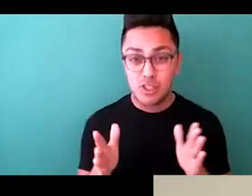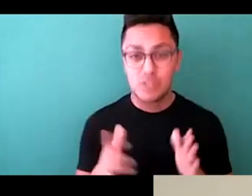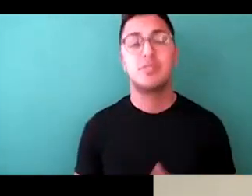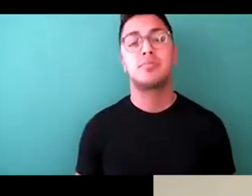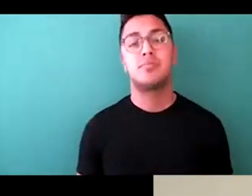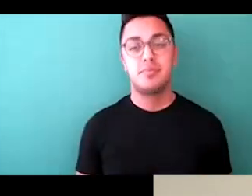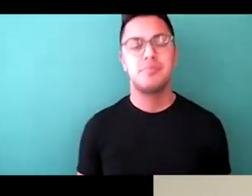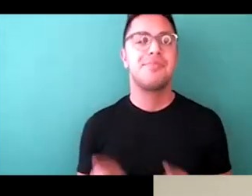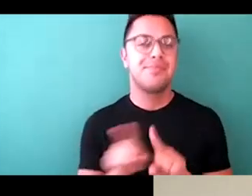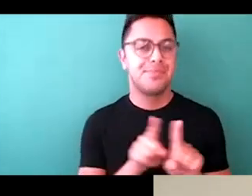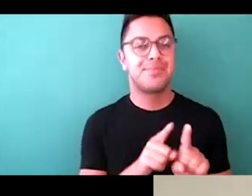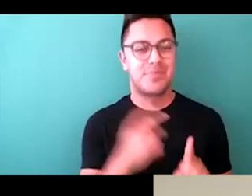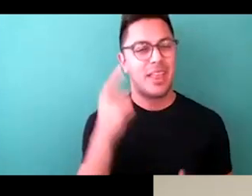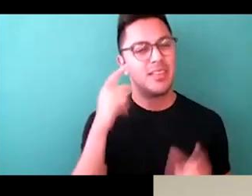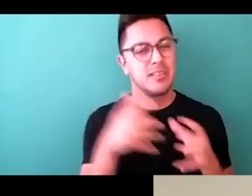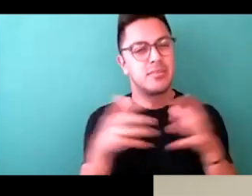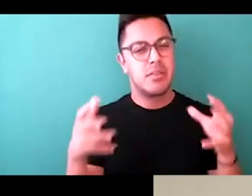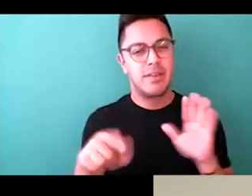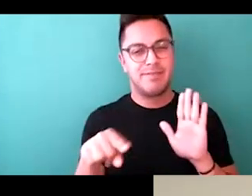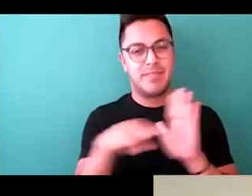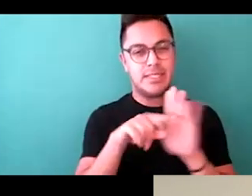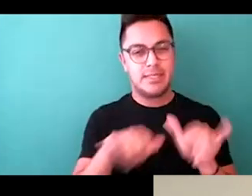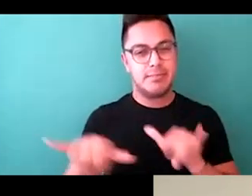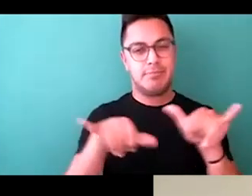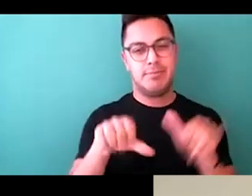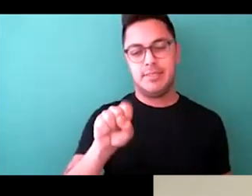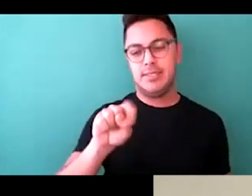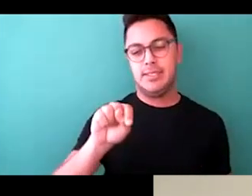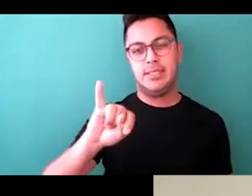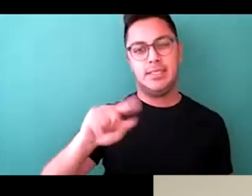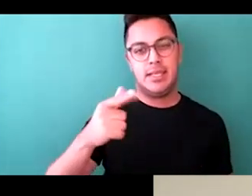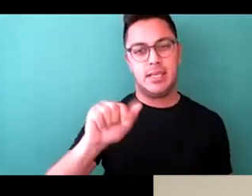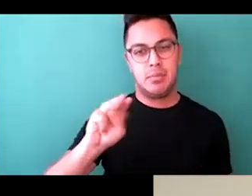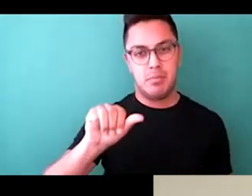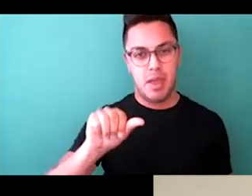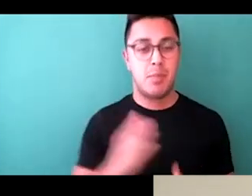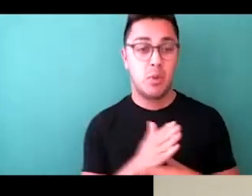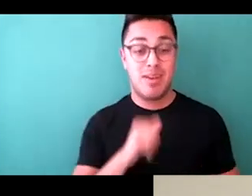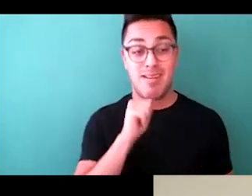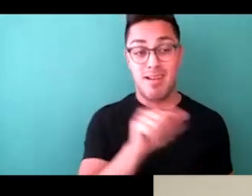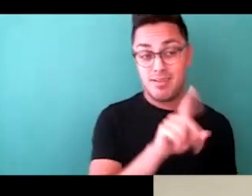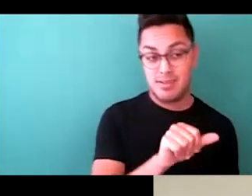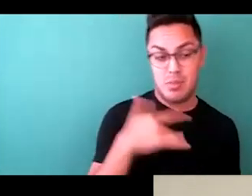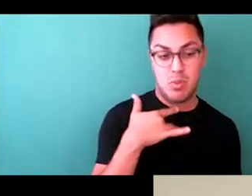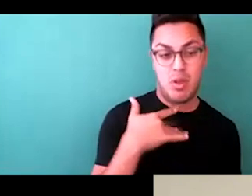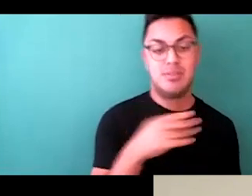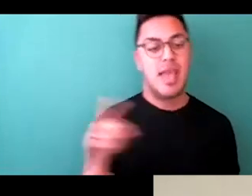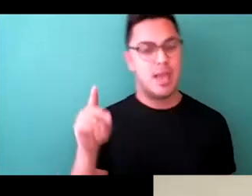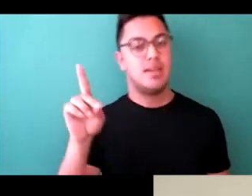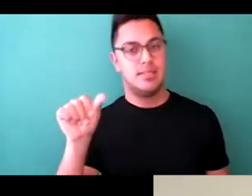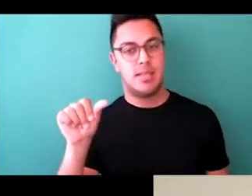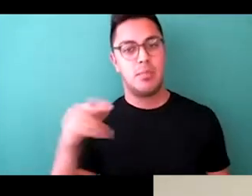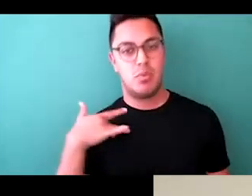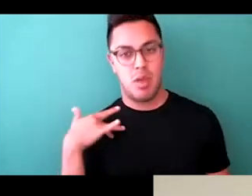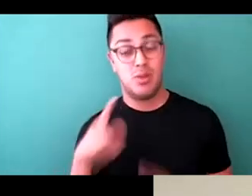there is a lot of stigma in between non-disabled models and disabled models. When I walk